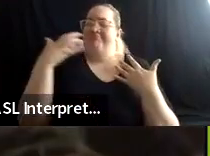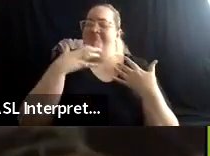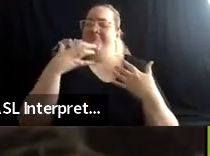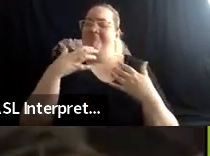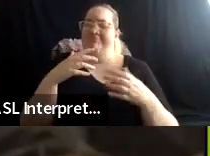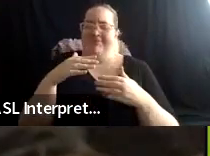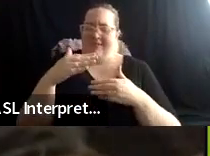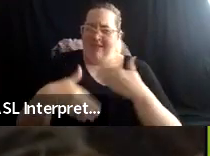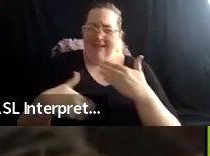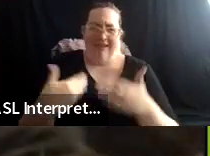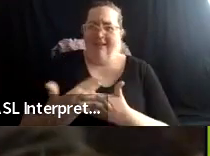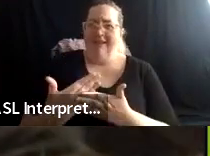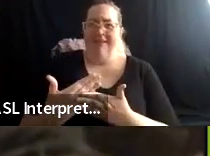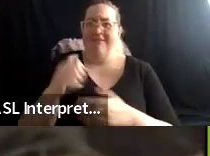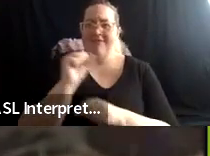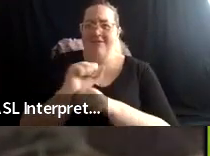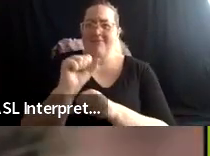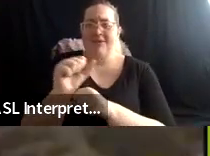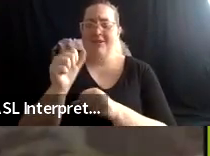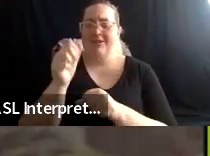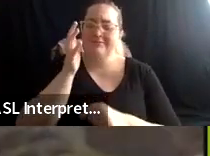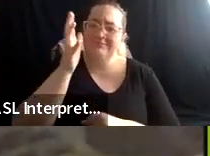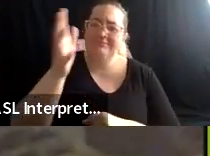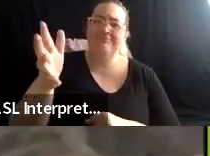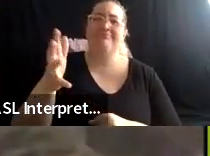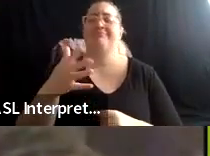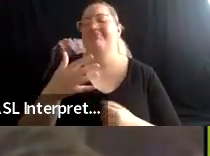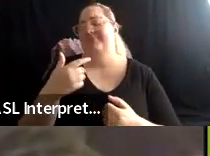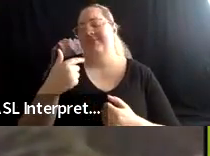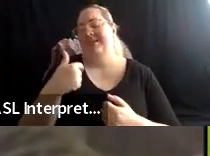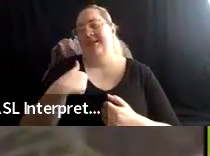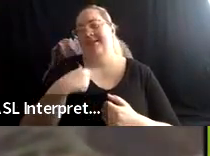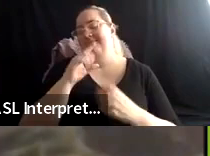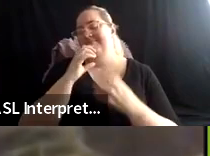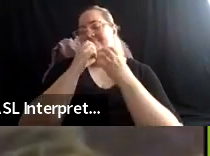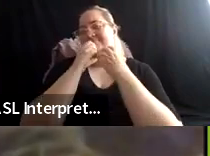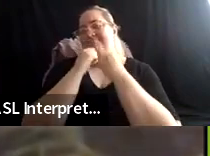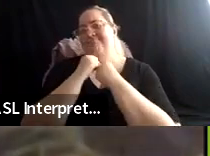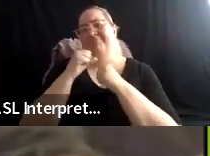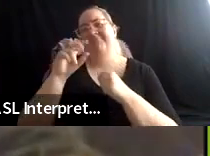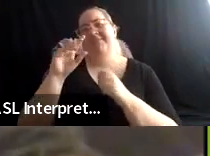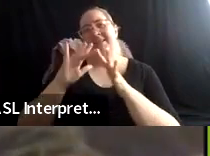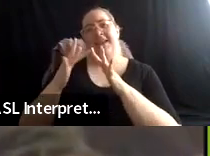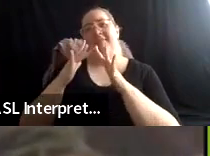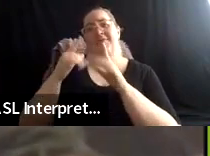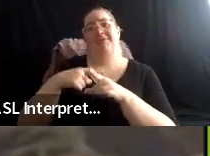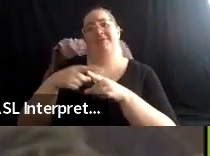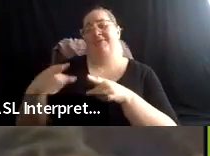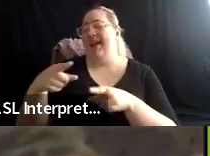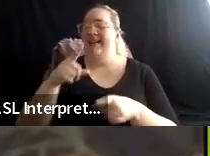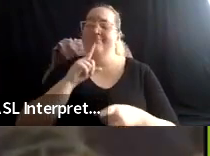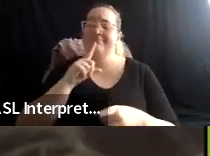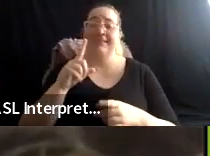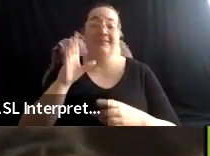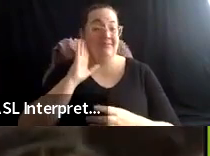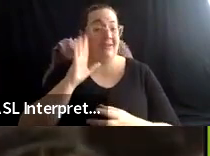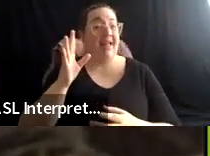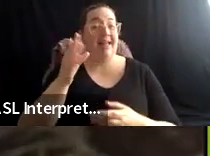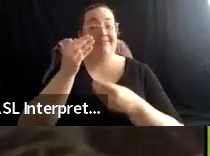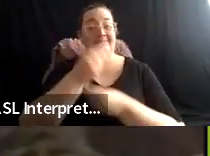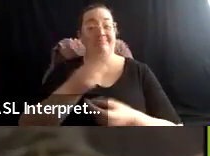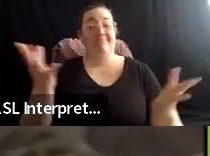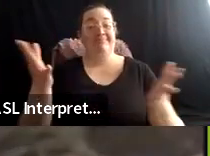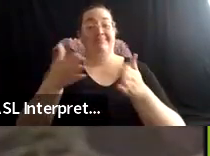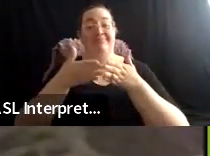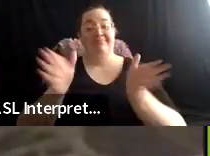it was, it's yeah, just love everybody in the network track and the network tracks coming too. Um, yeah, very